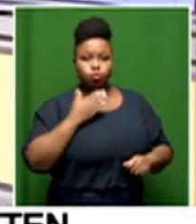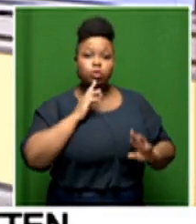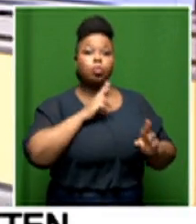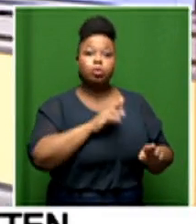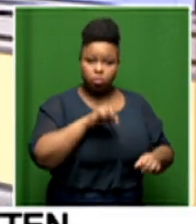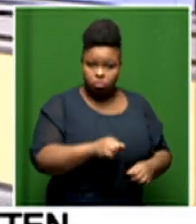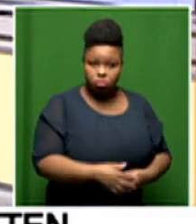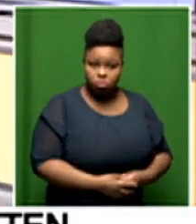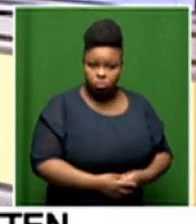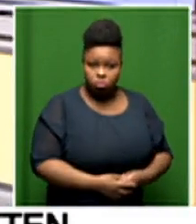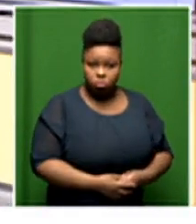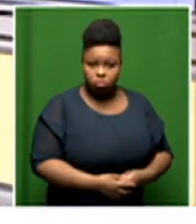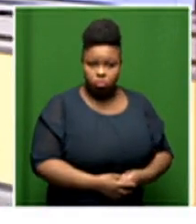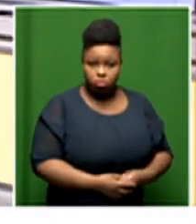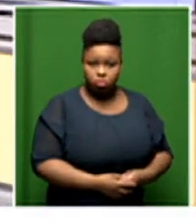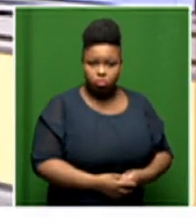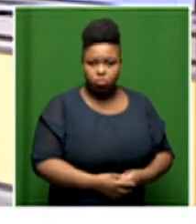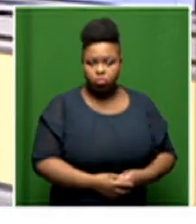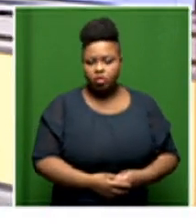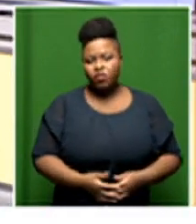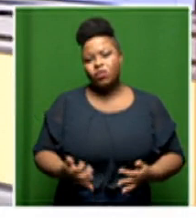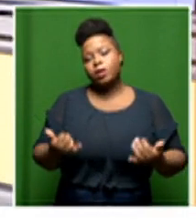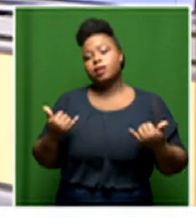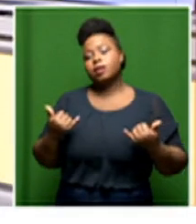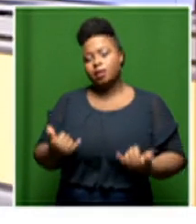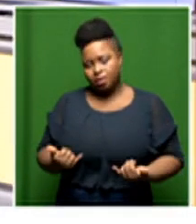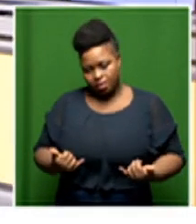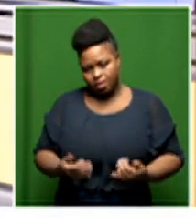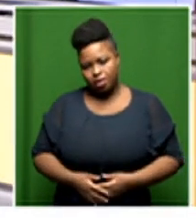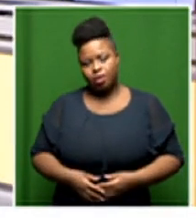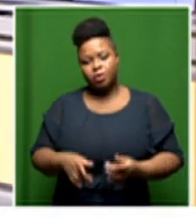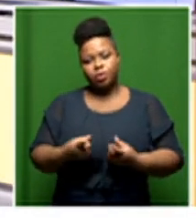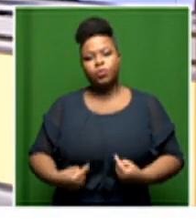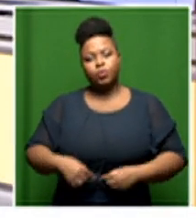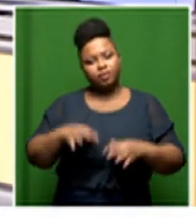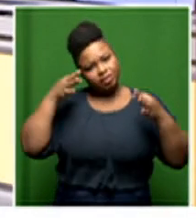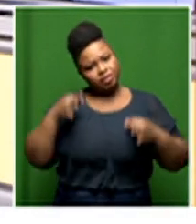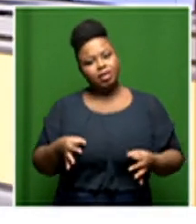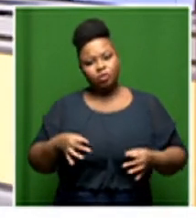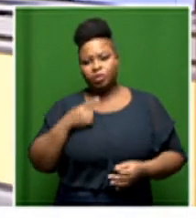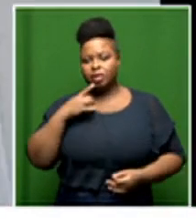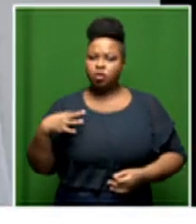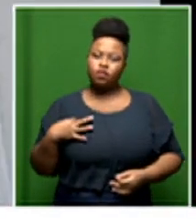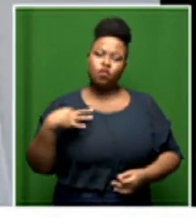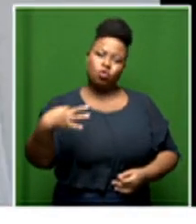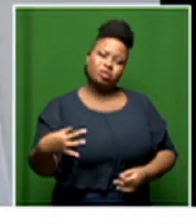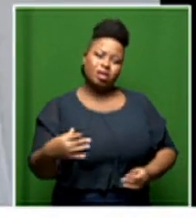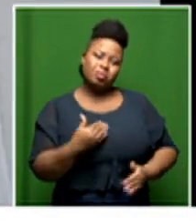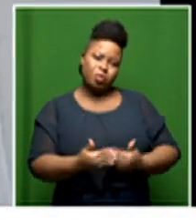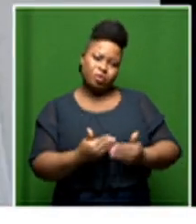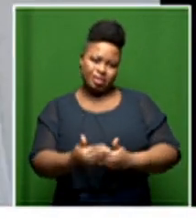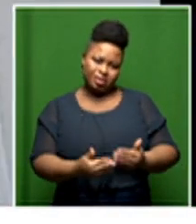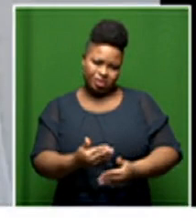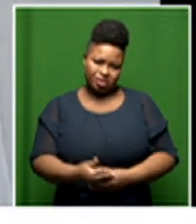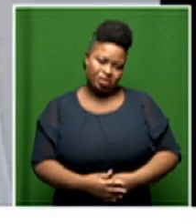at this stage what we have decided on is that it is a voluntary process